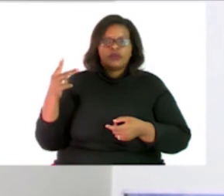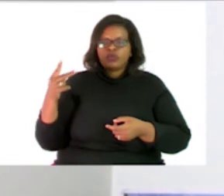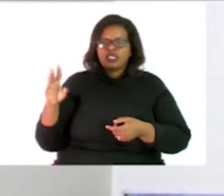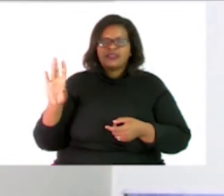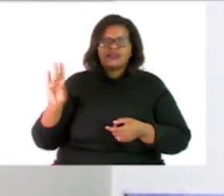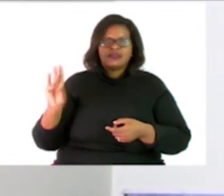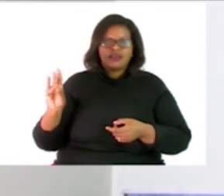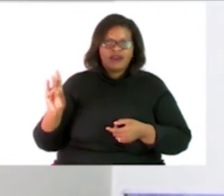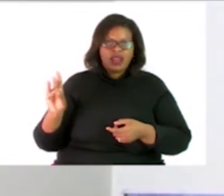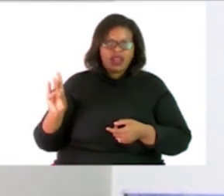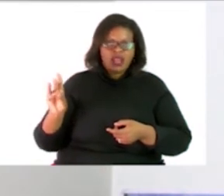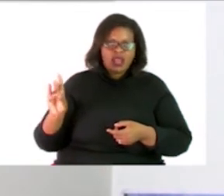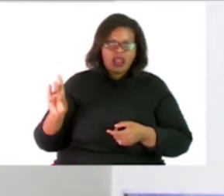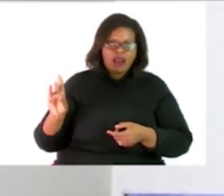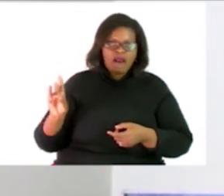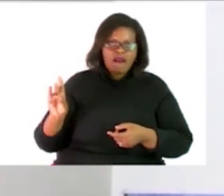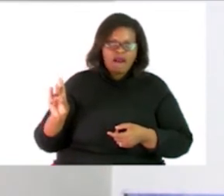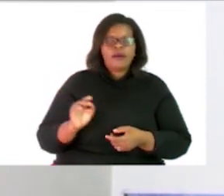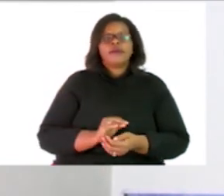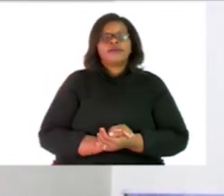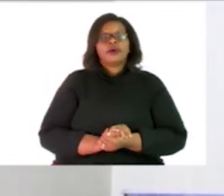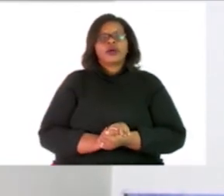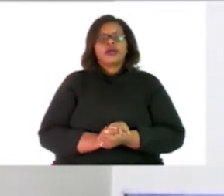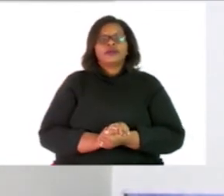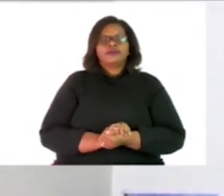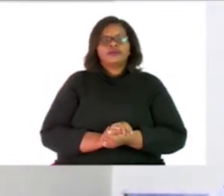24 and 20 24